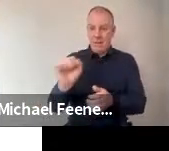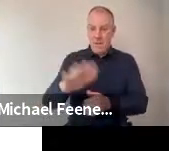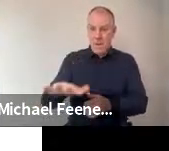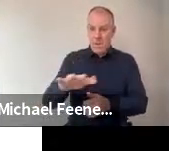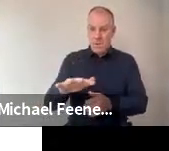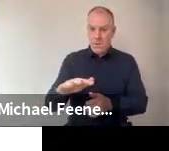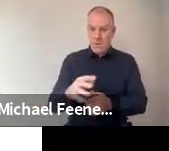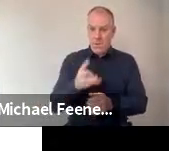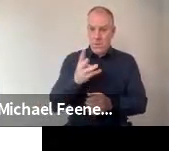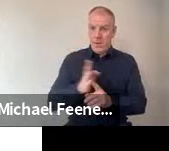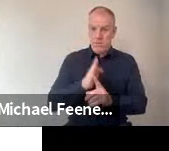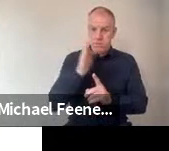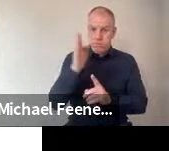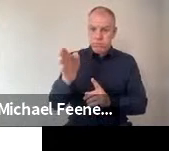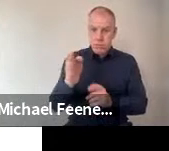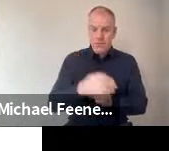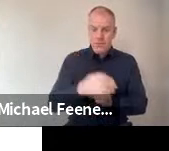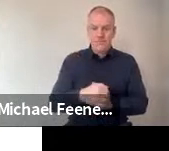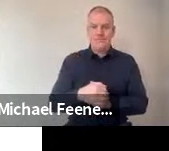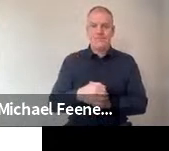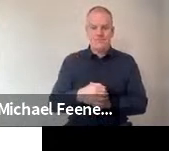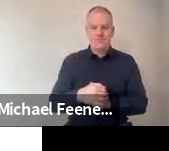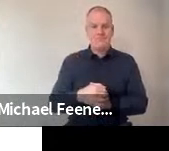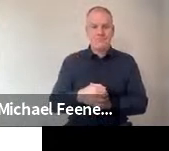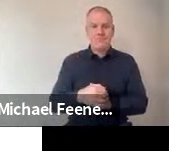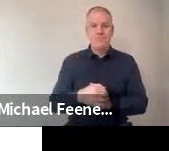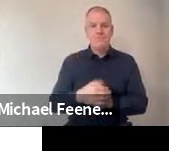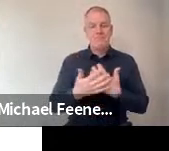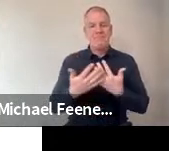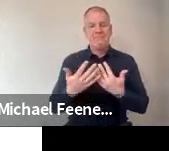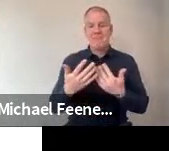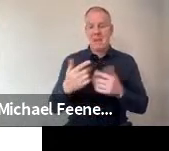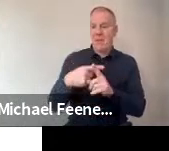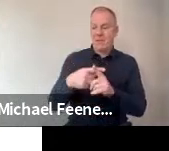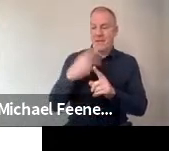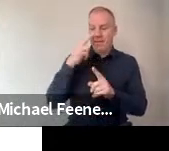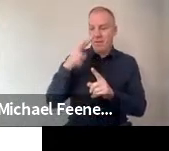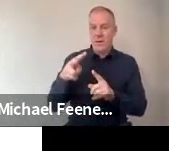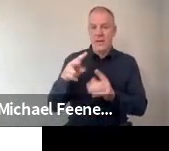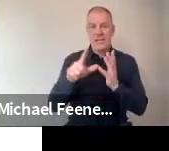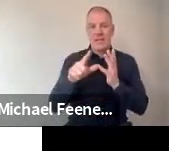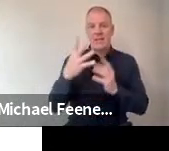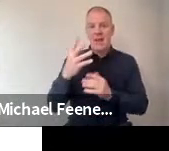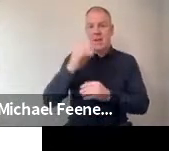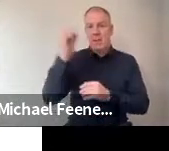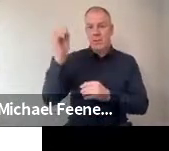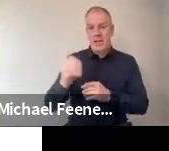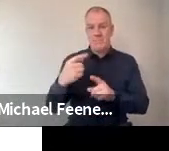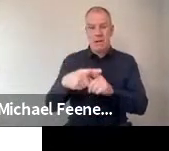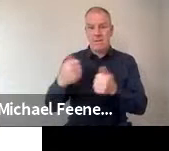area, and people tended to view that very positively, 75% positive.